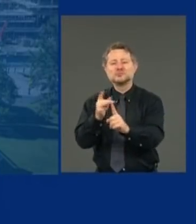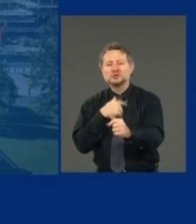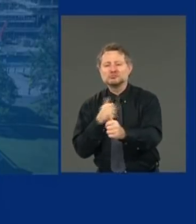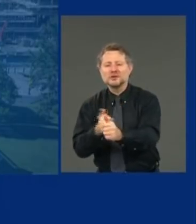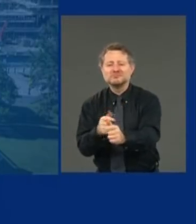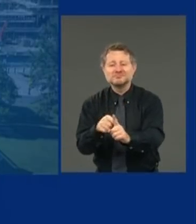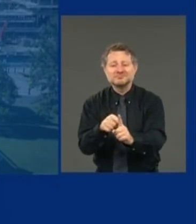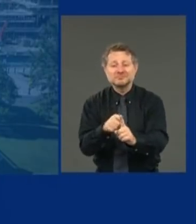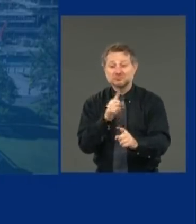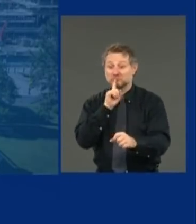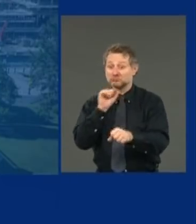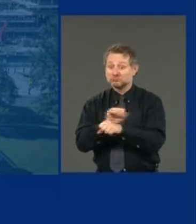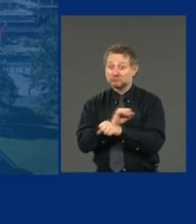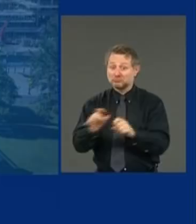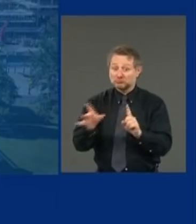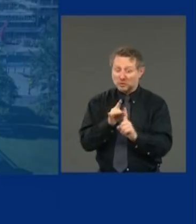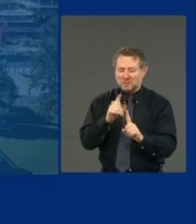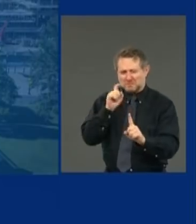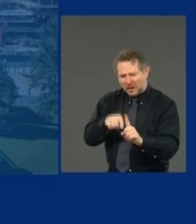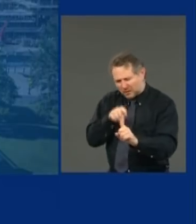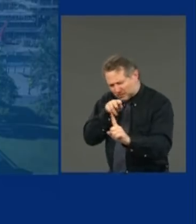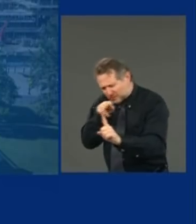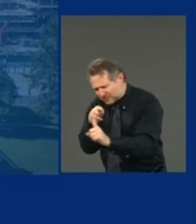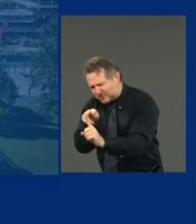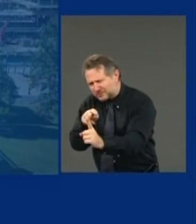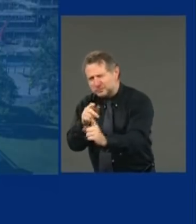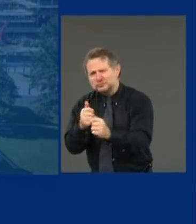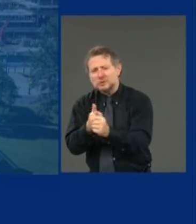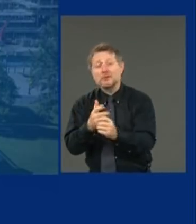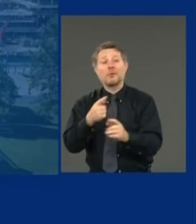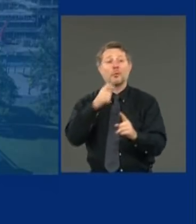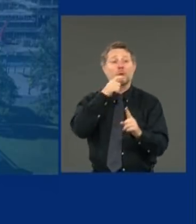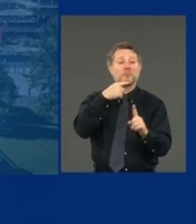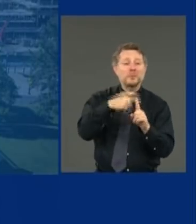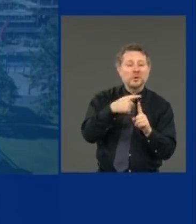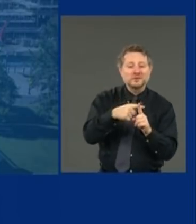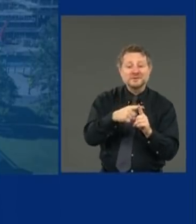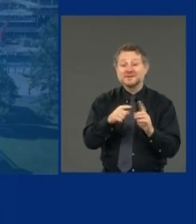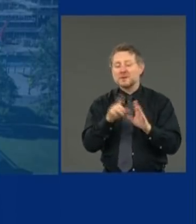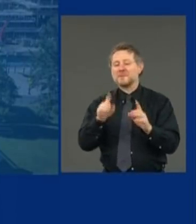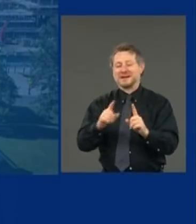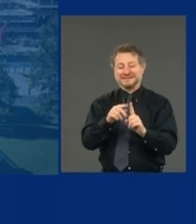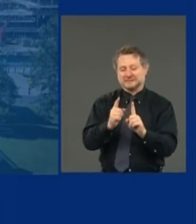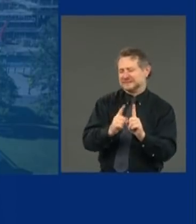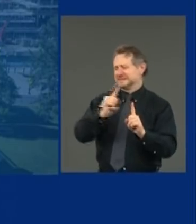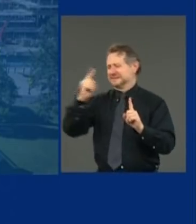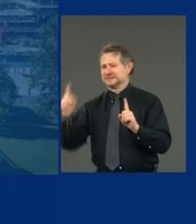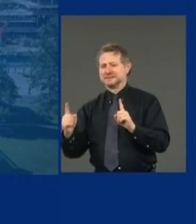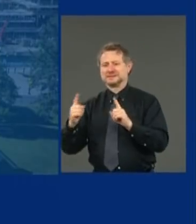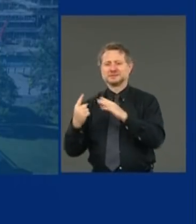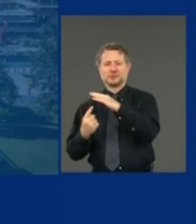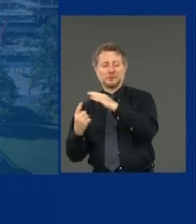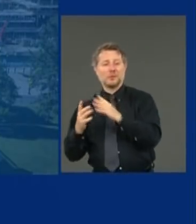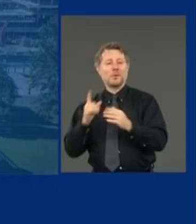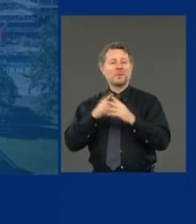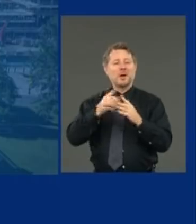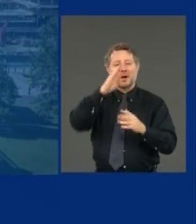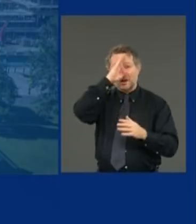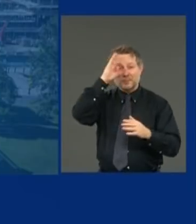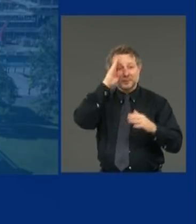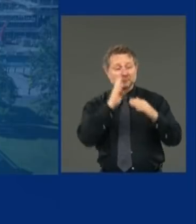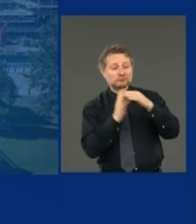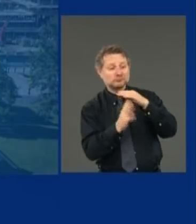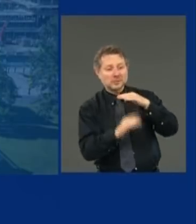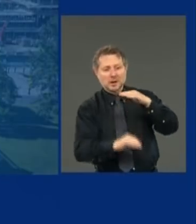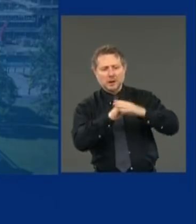cases. Isolate those positives. Watch your hospital capacity and monitor what's